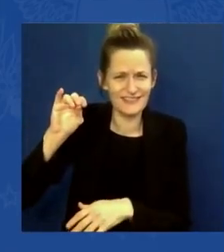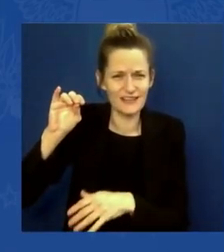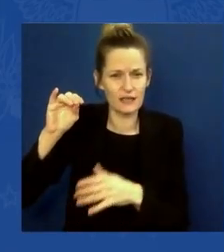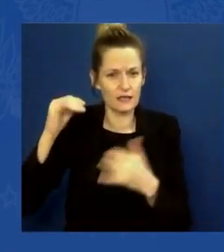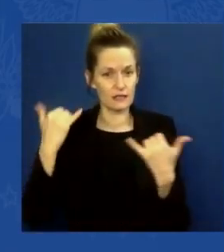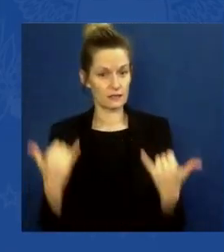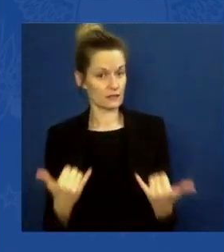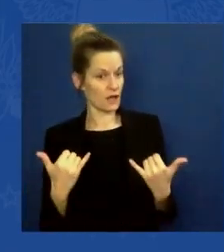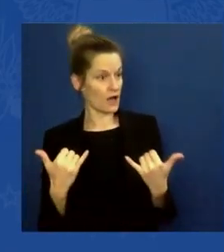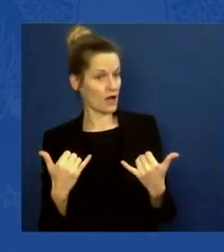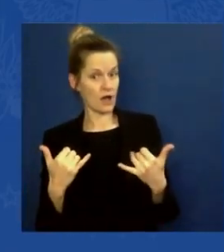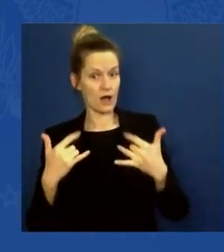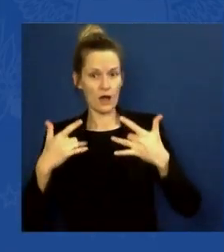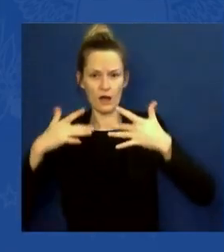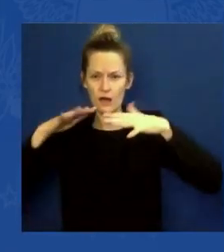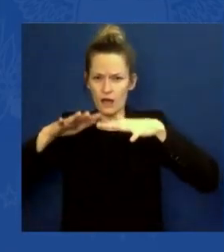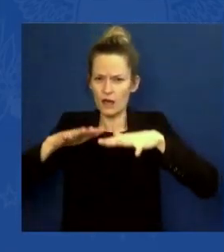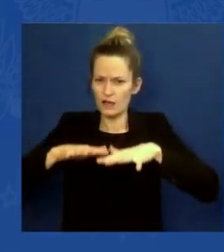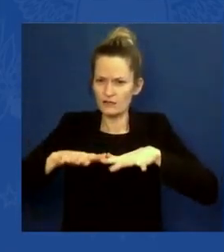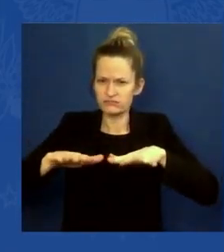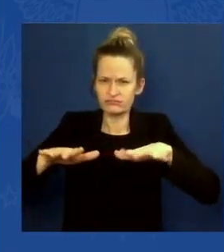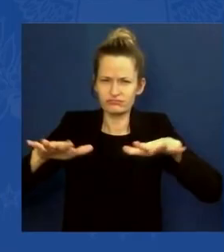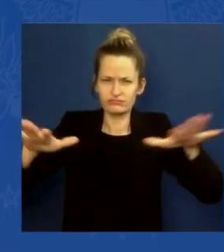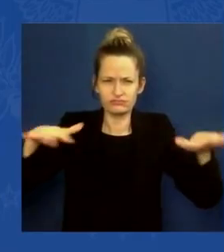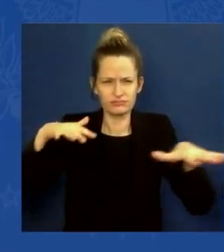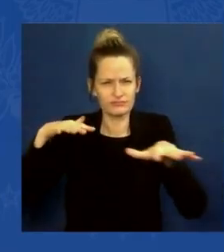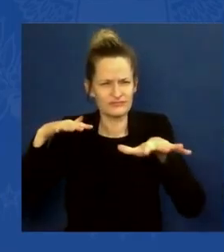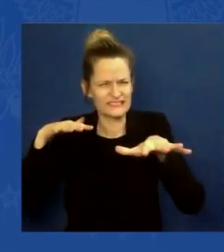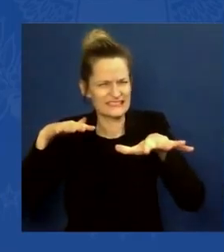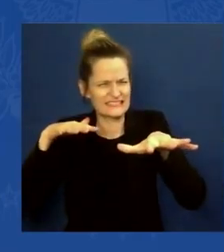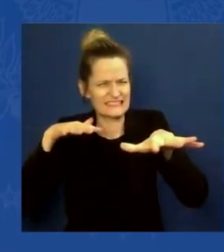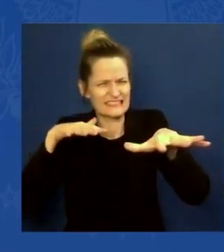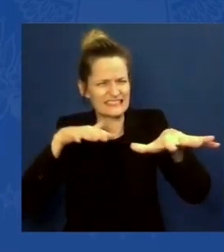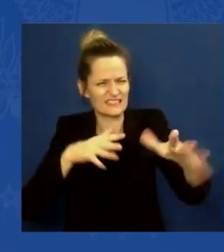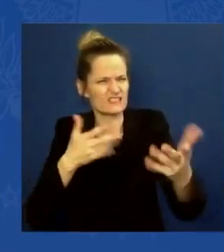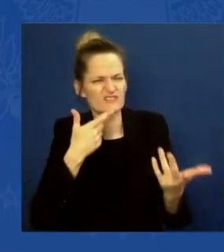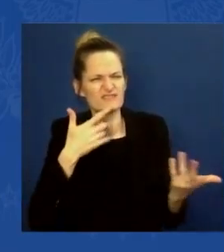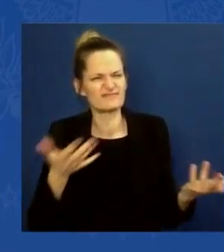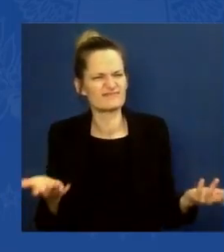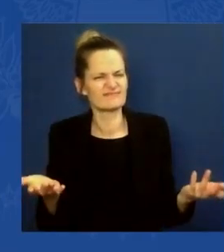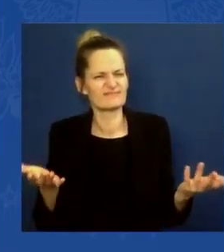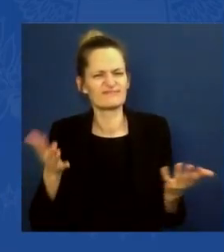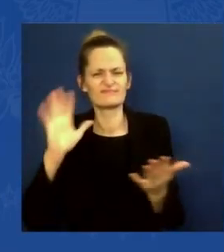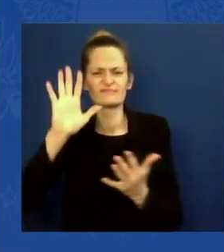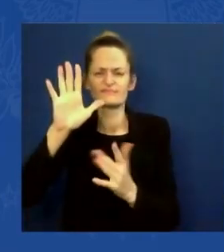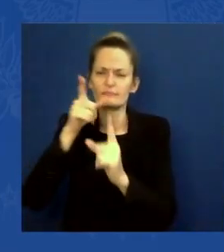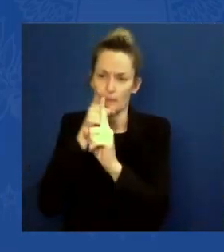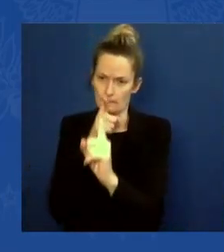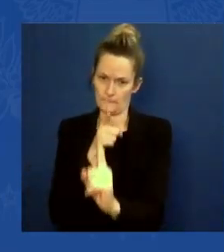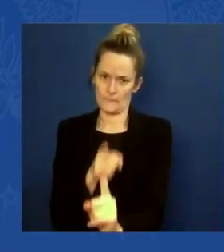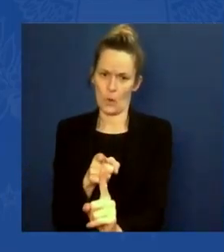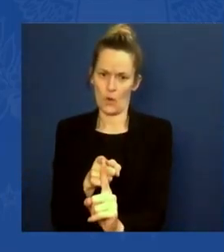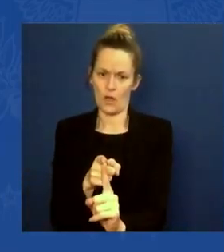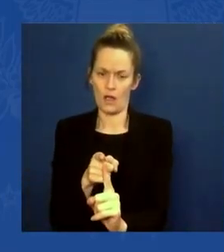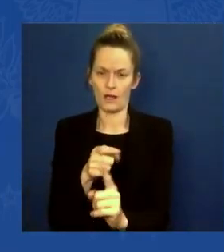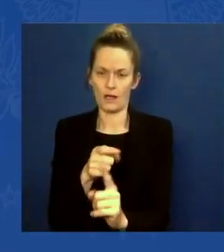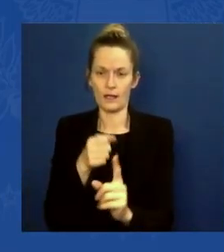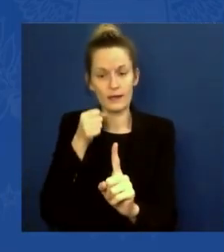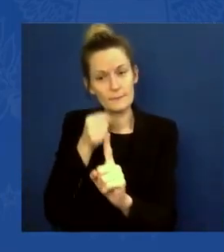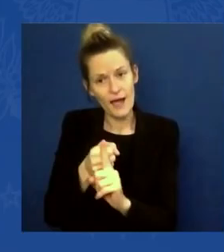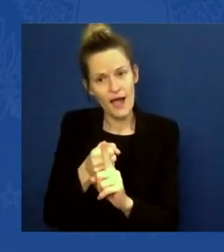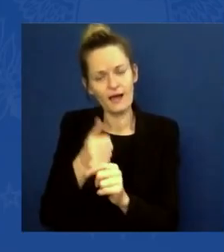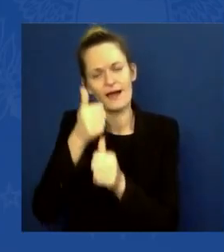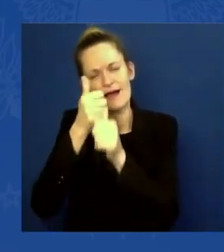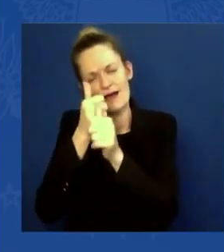The bottom line is it's everywhere. It's everywhere. Communities that nearly one in three Americans call